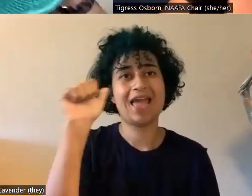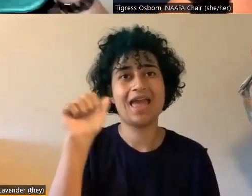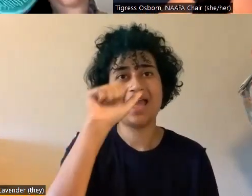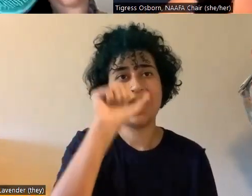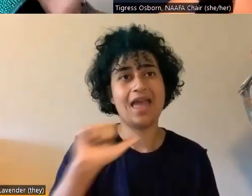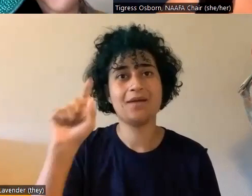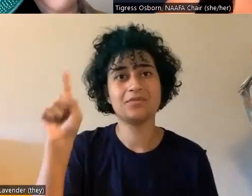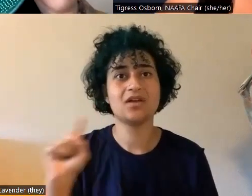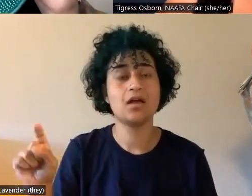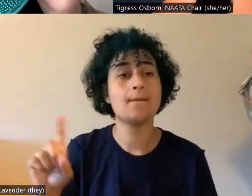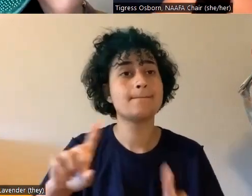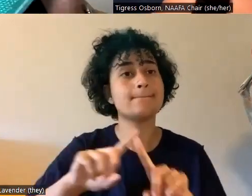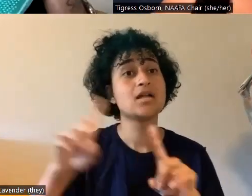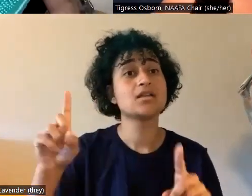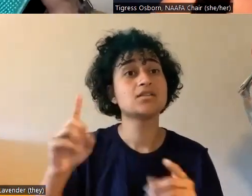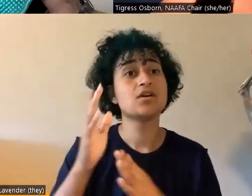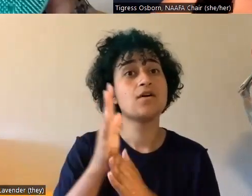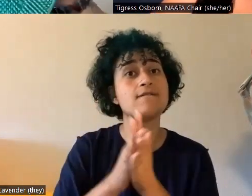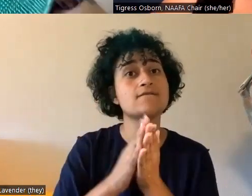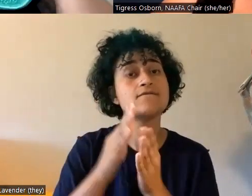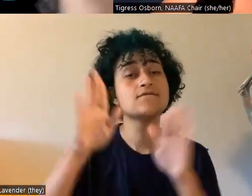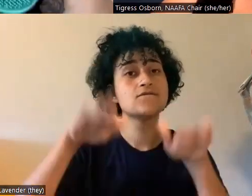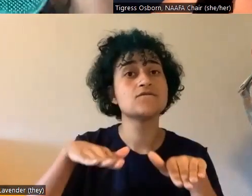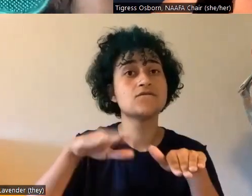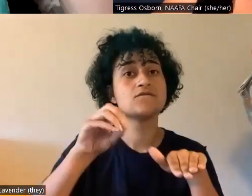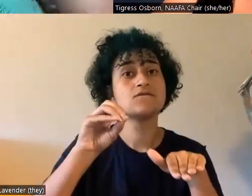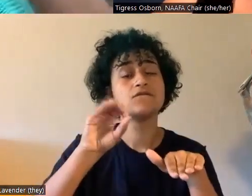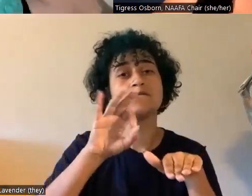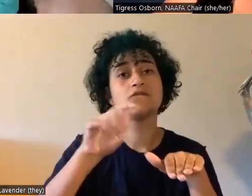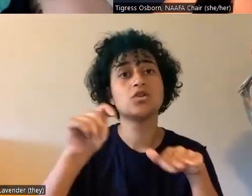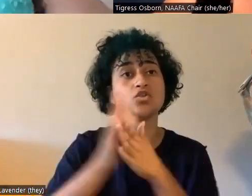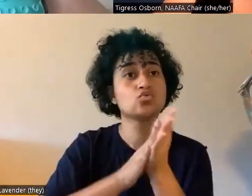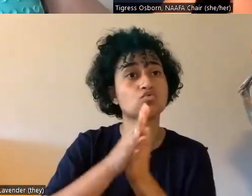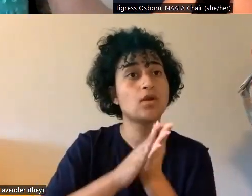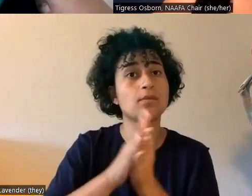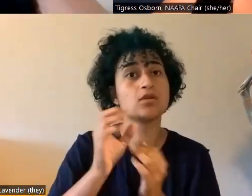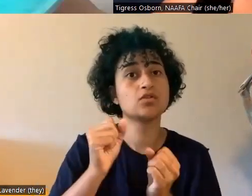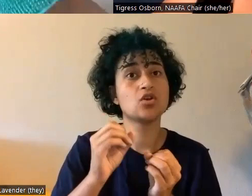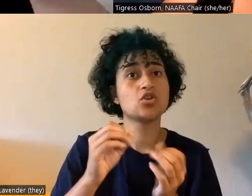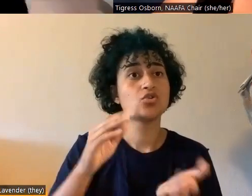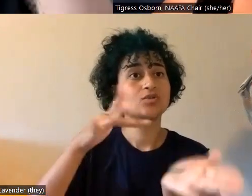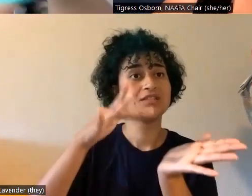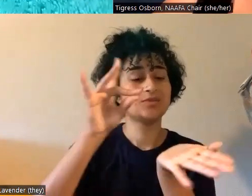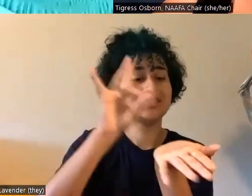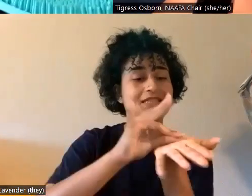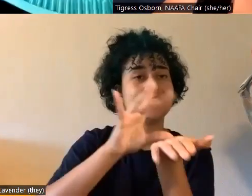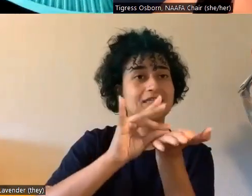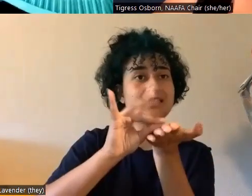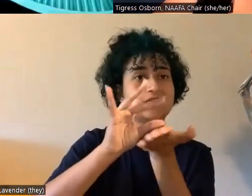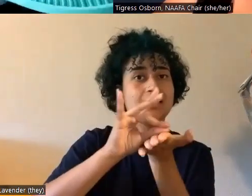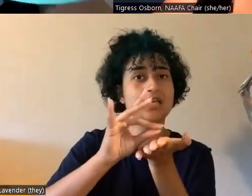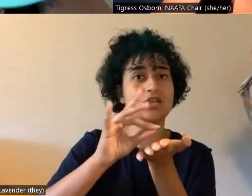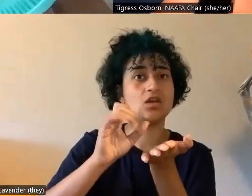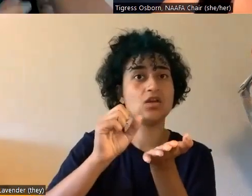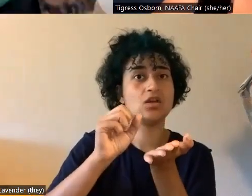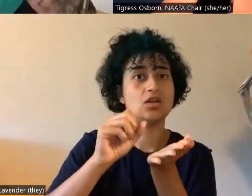but it's a foot scrubber. So you put this, it has little stickies in the back. You just put it in the back of